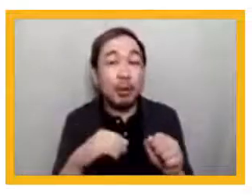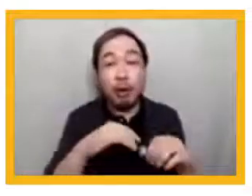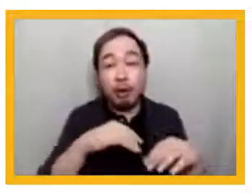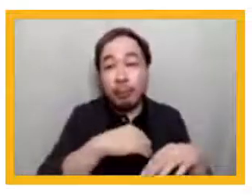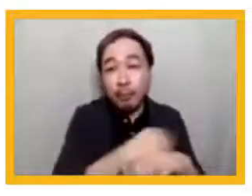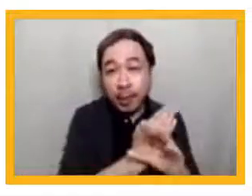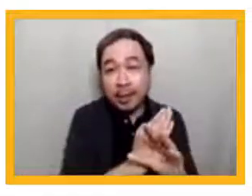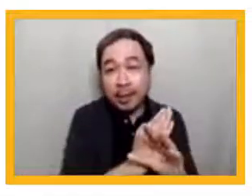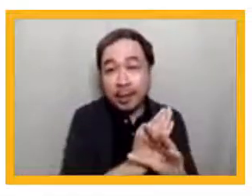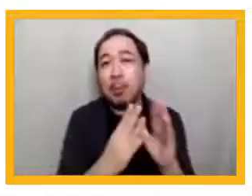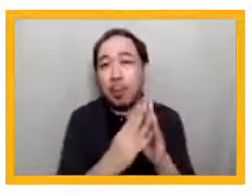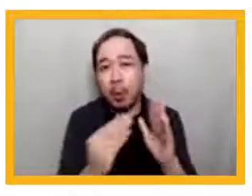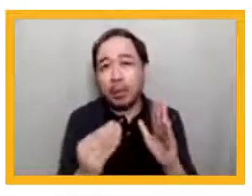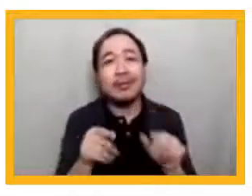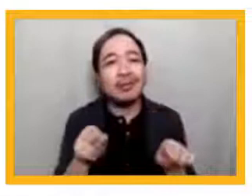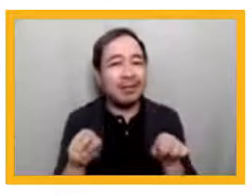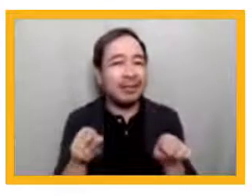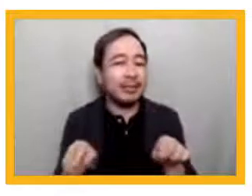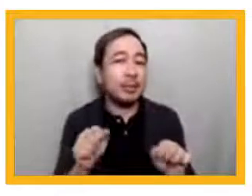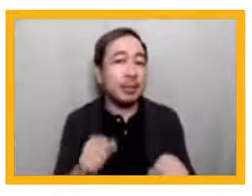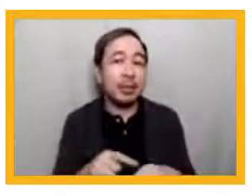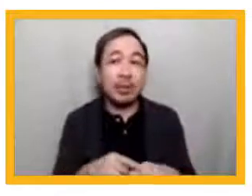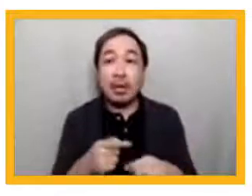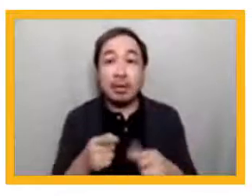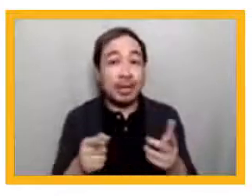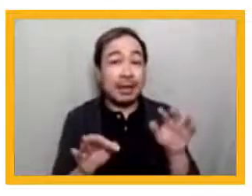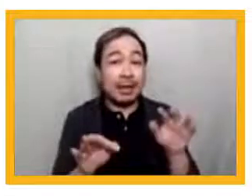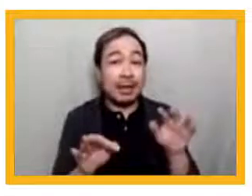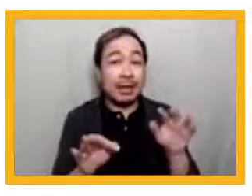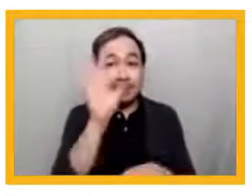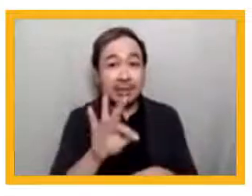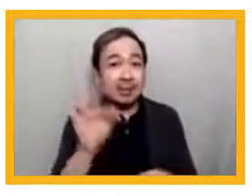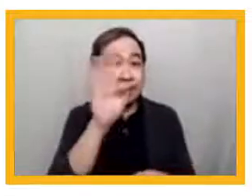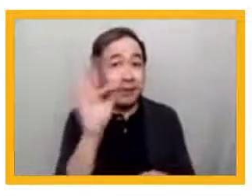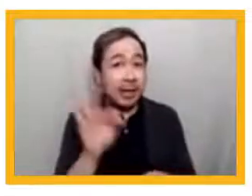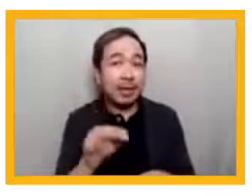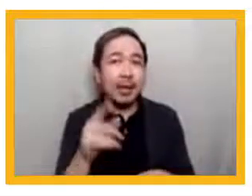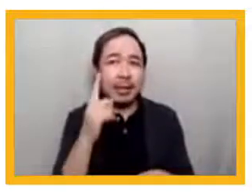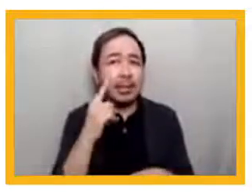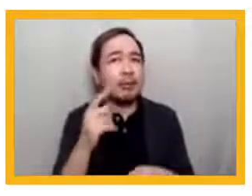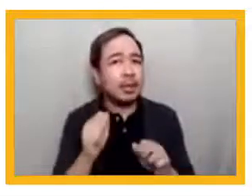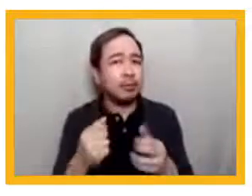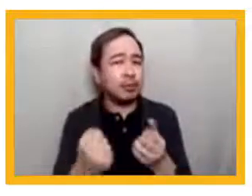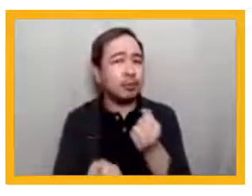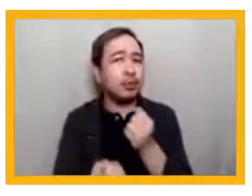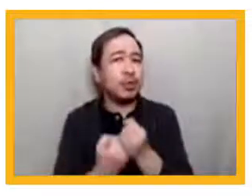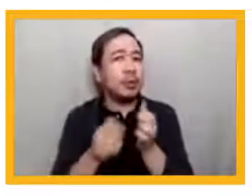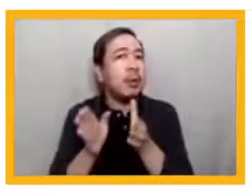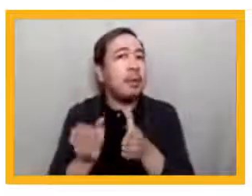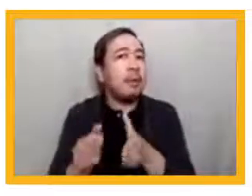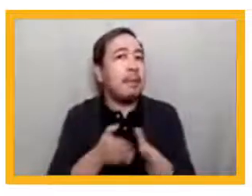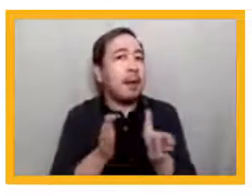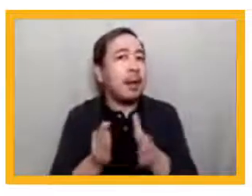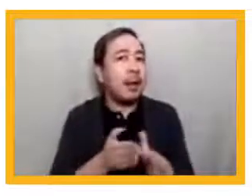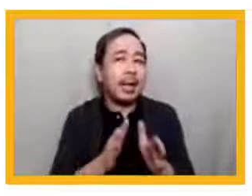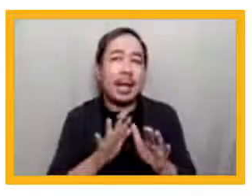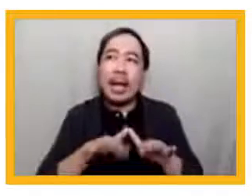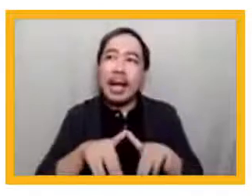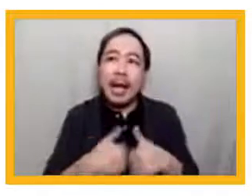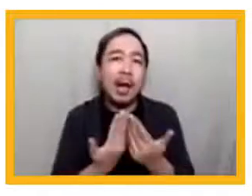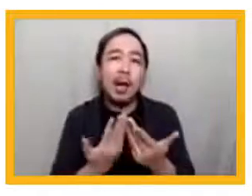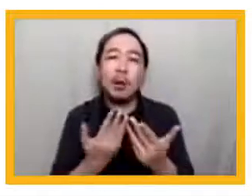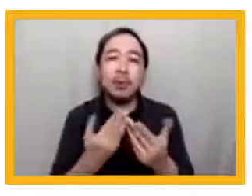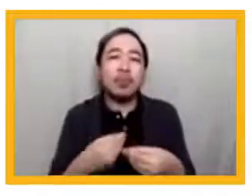thanks to our early and rapid assessment surveys, we were able to plan ahead to offer our teachers and parents site-specific resources,